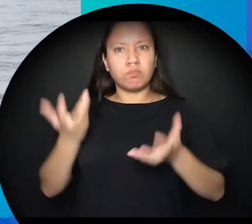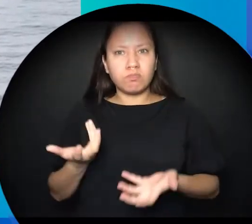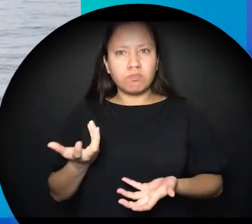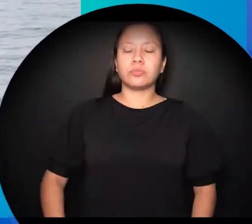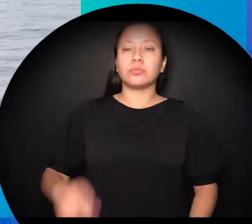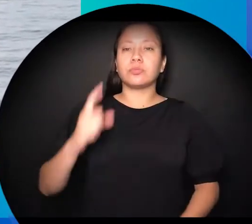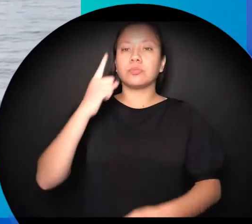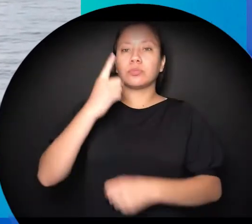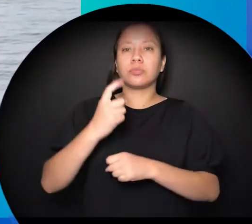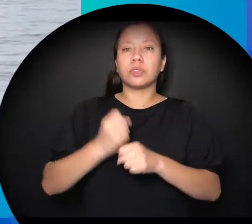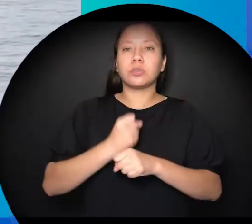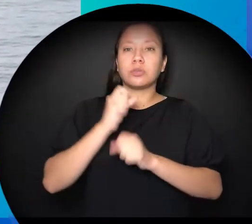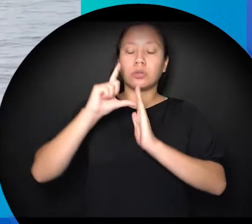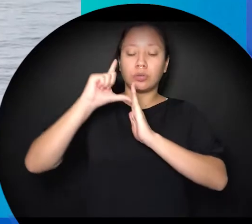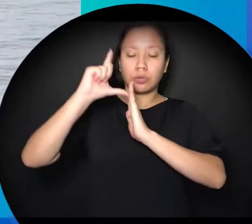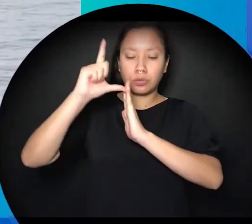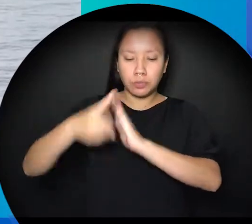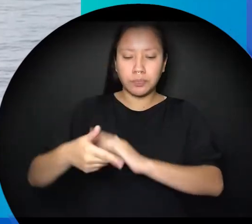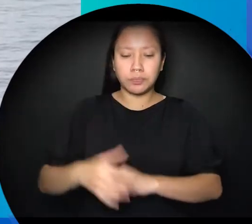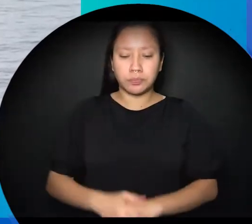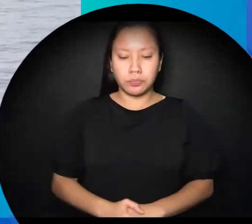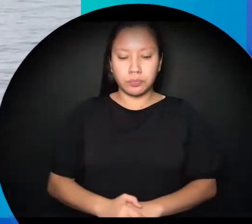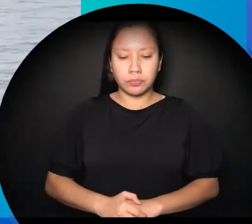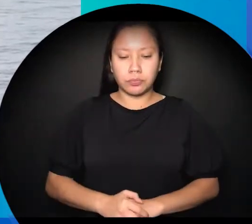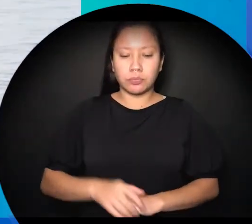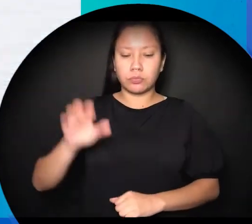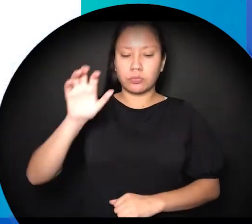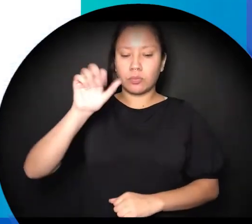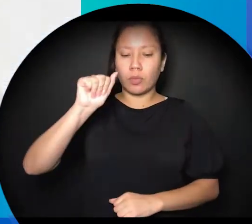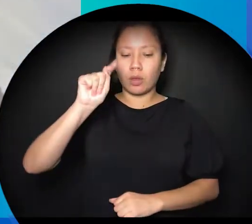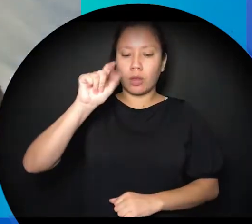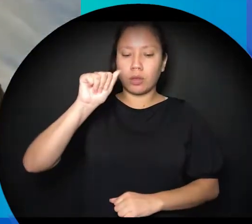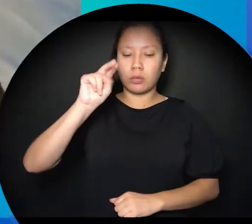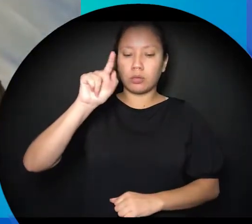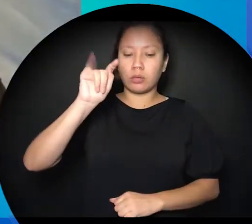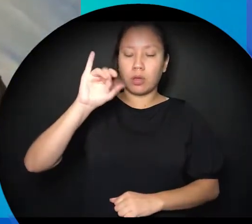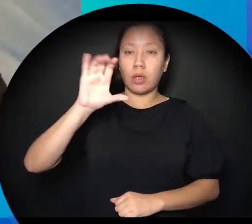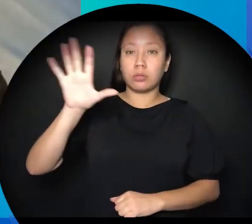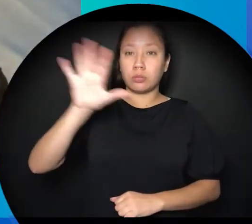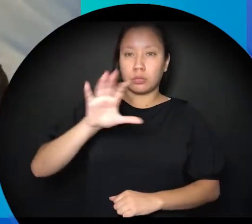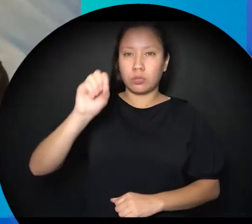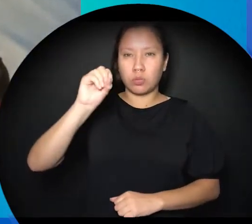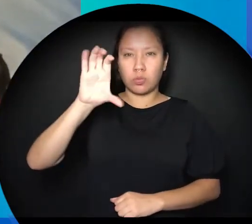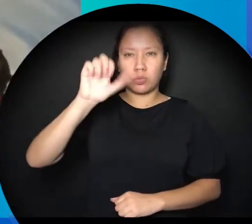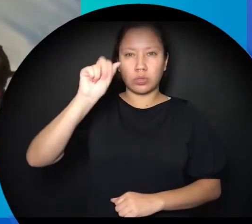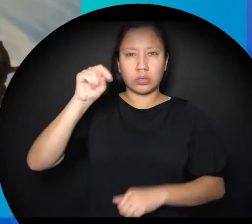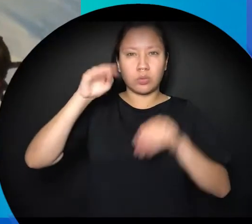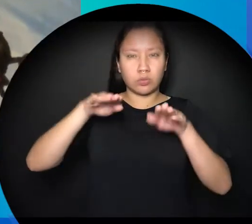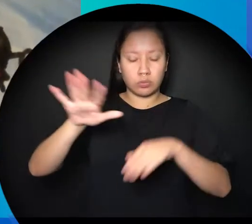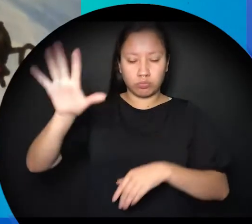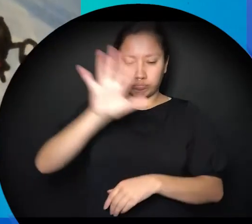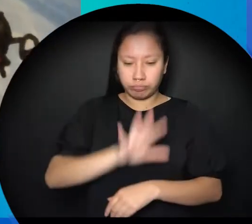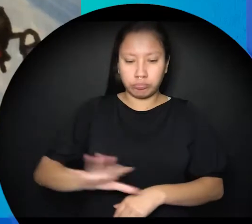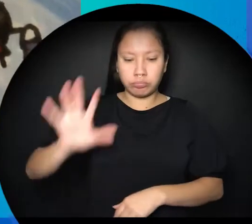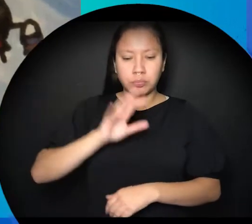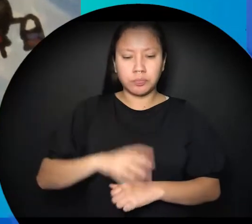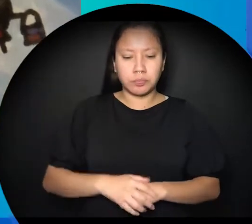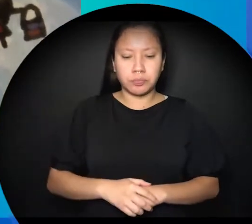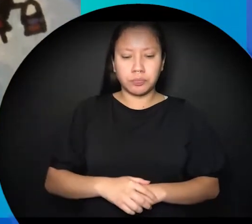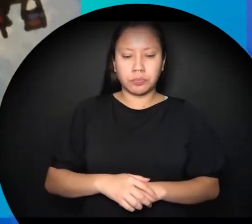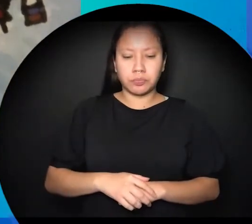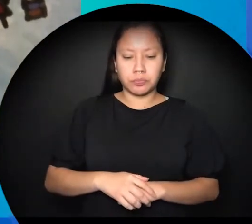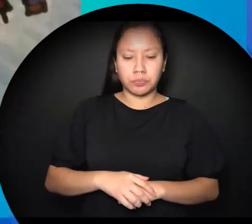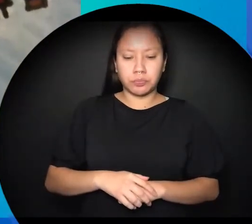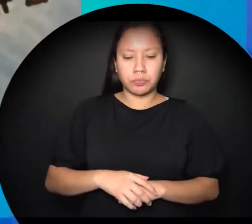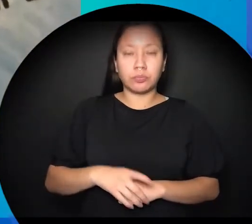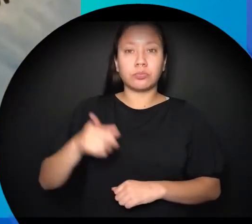across Turtle Island and everyone began to prepare next thing you know there were a squawak standing at each salt Nipi